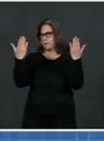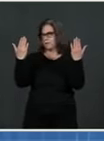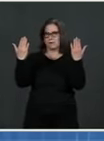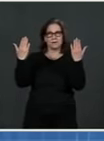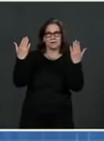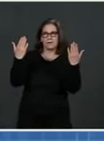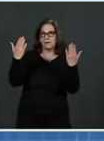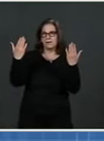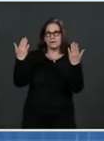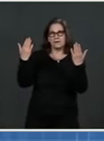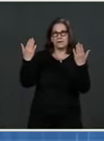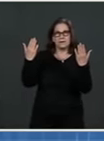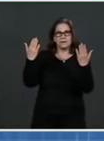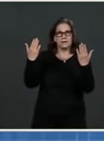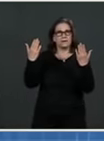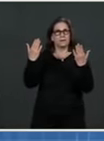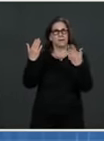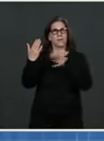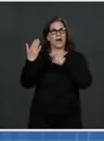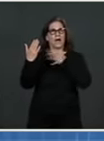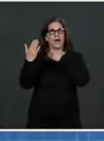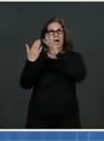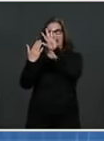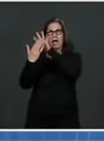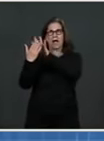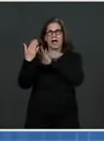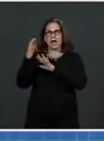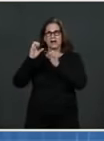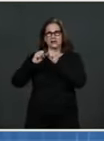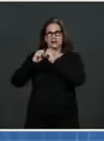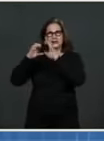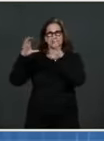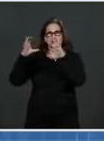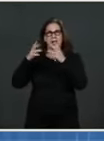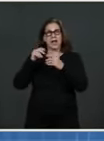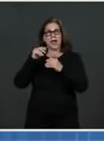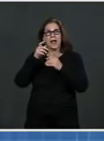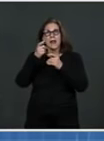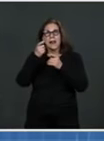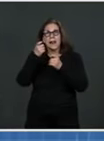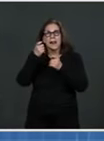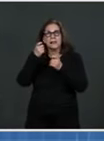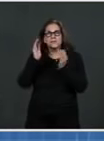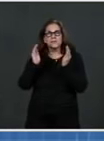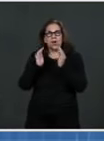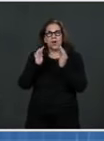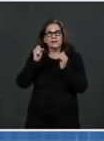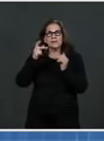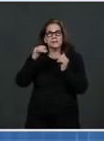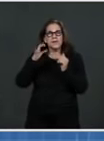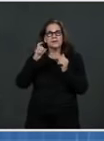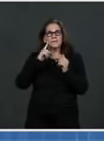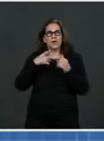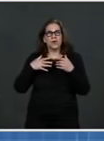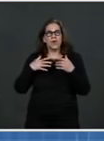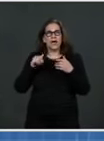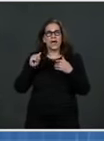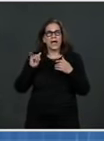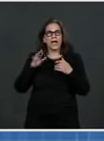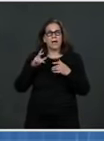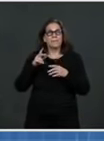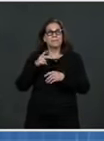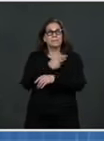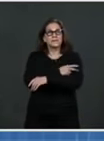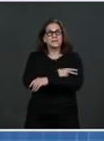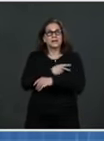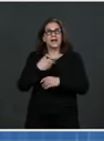the white blotches being infiltration of the lung, that even with the patient being under the top medical care that we're